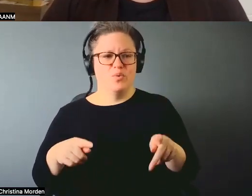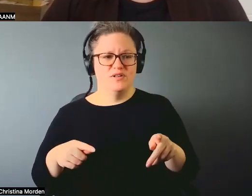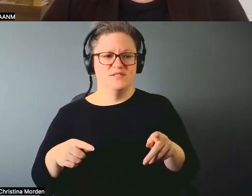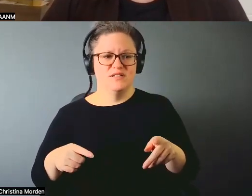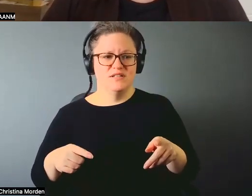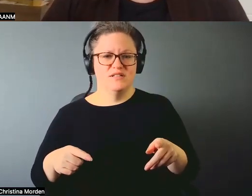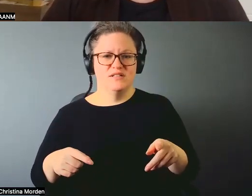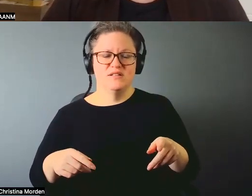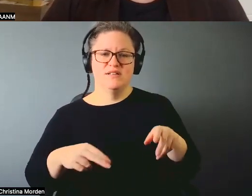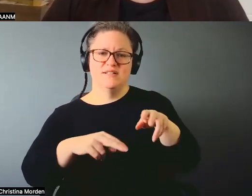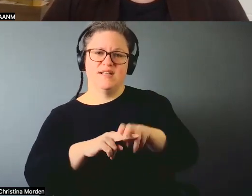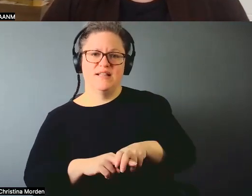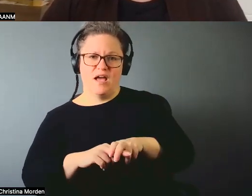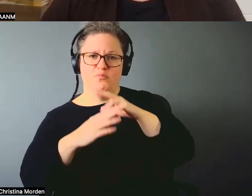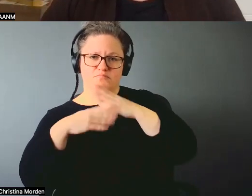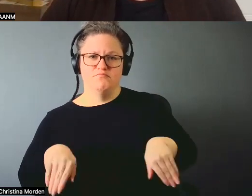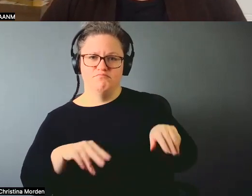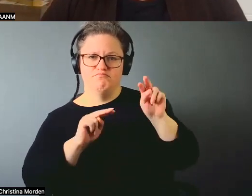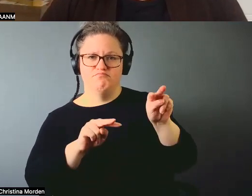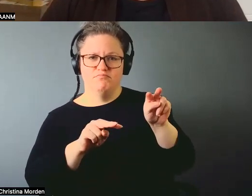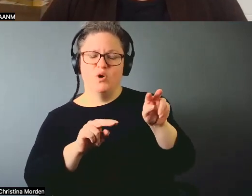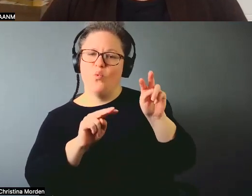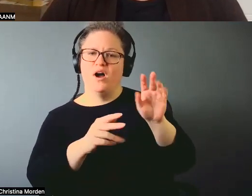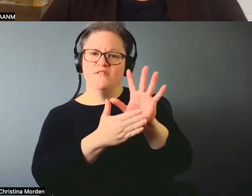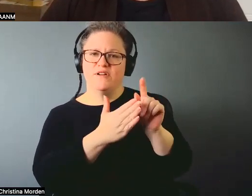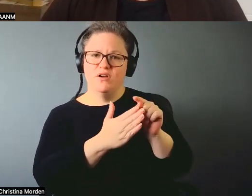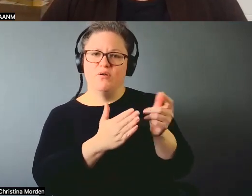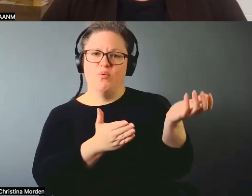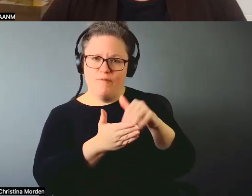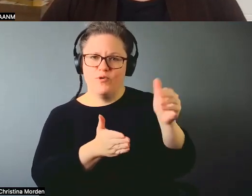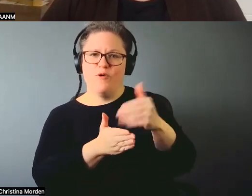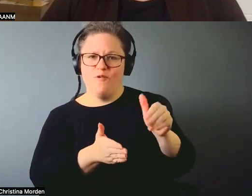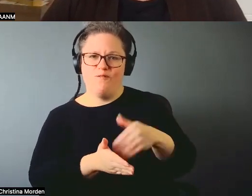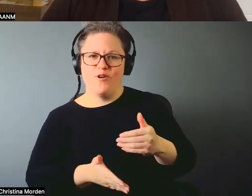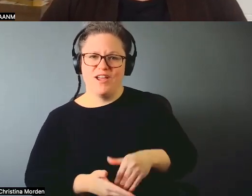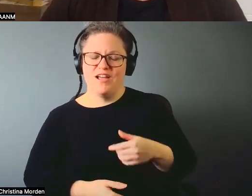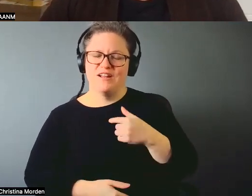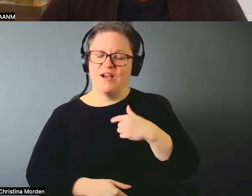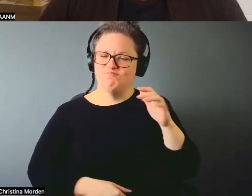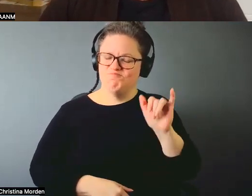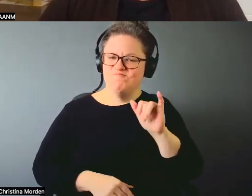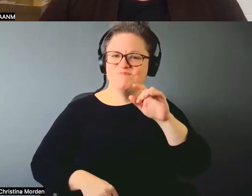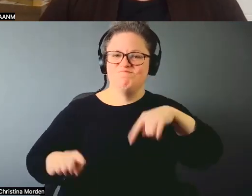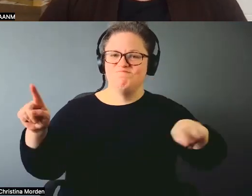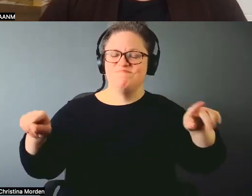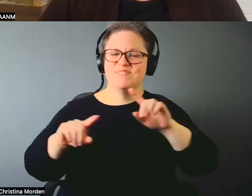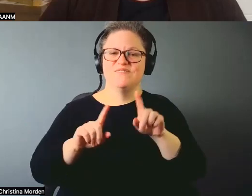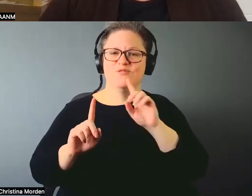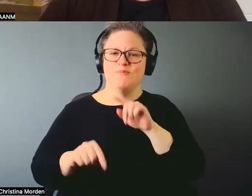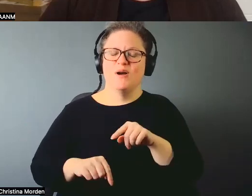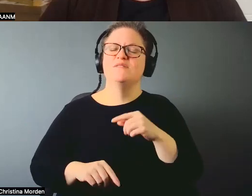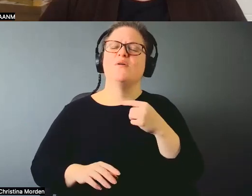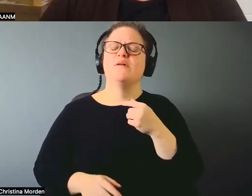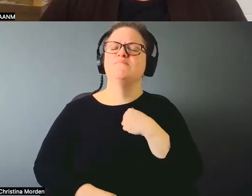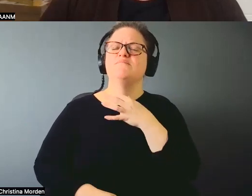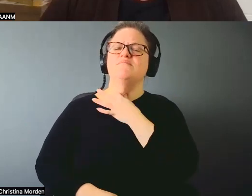didn't want to talk to anyone and just watch the video over and over again for a while. I was wondering if you could speak to what